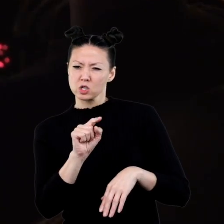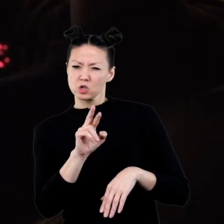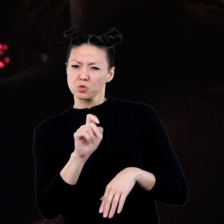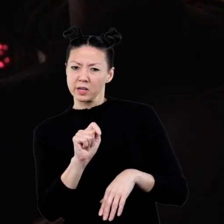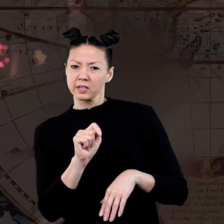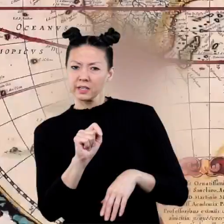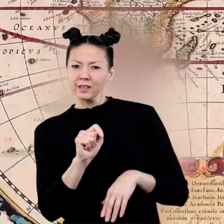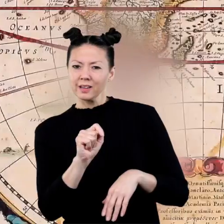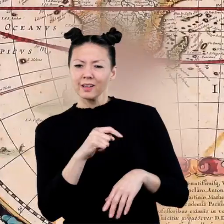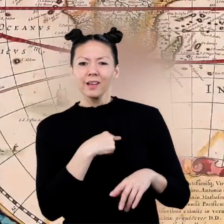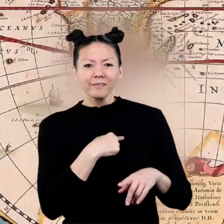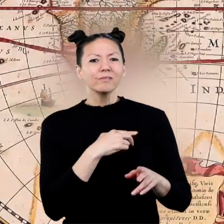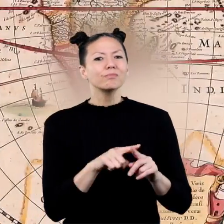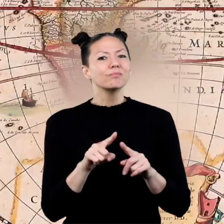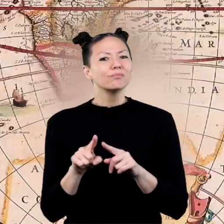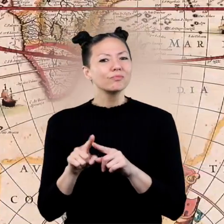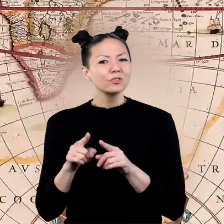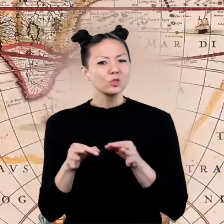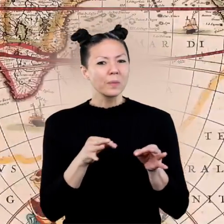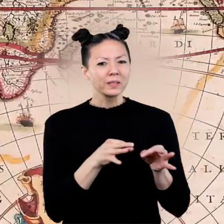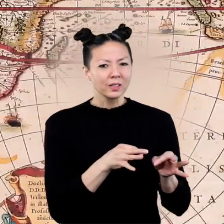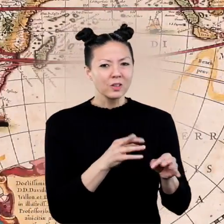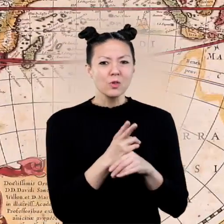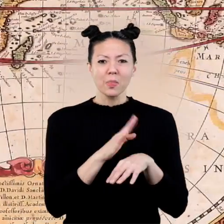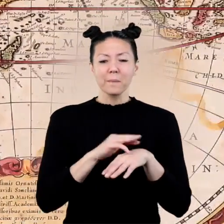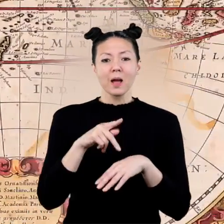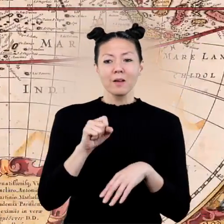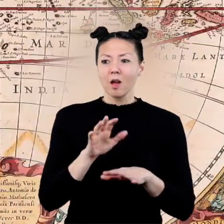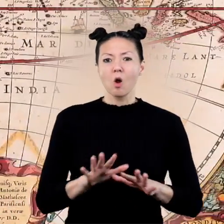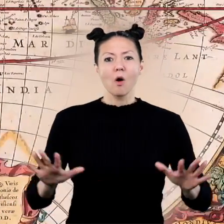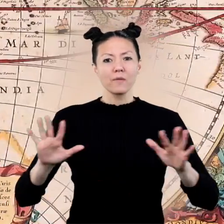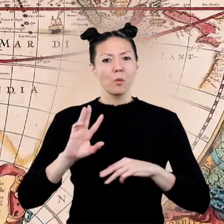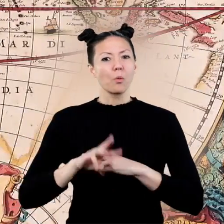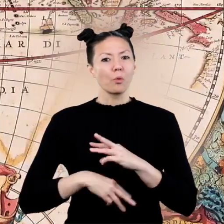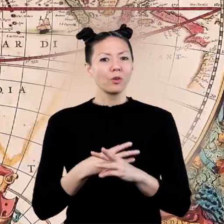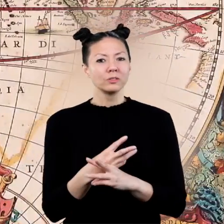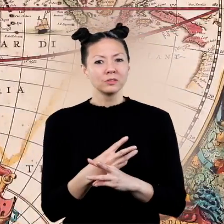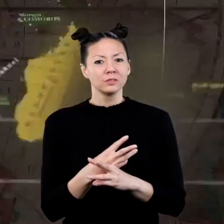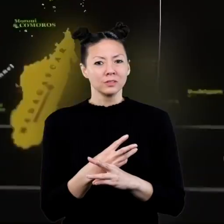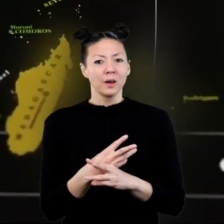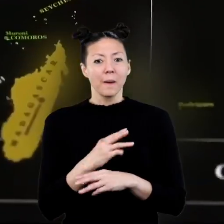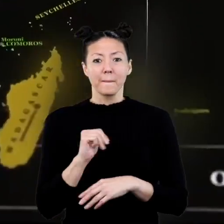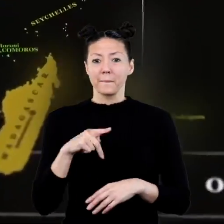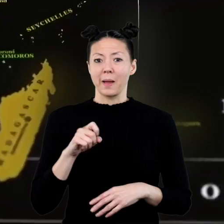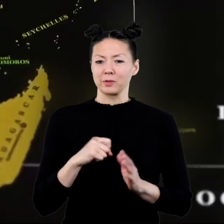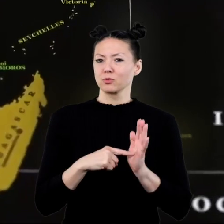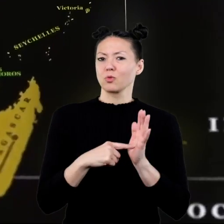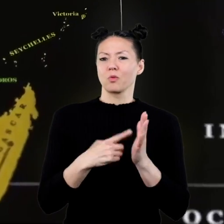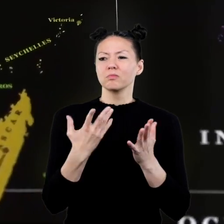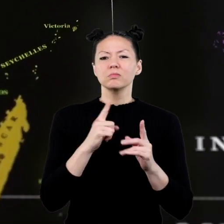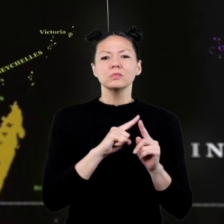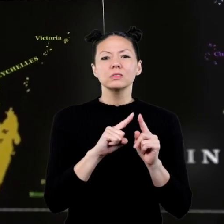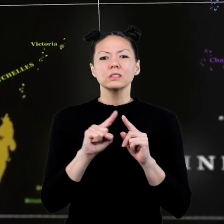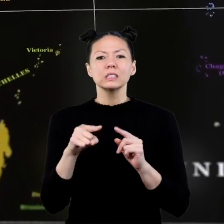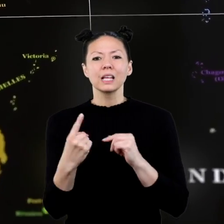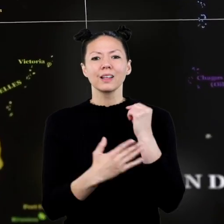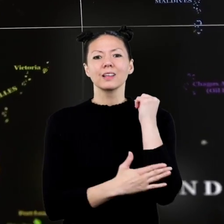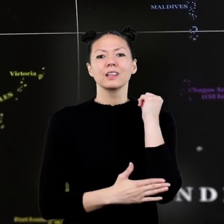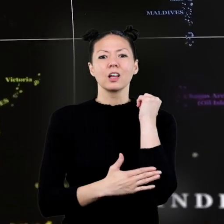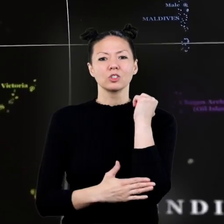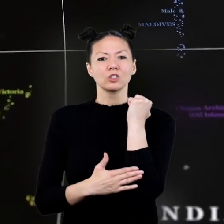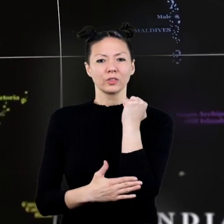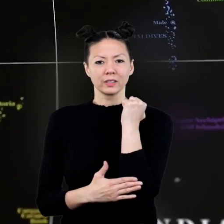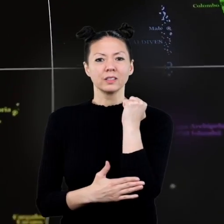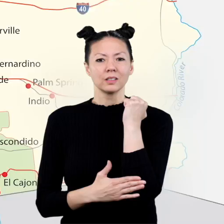The cardinal directions are used on maps of the entire world as well as maps showing a single